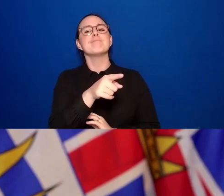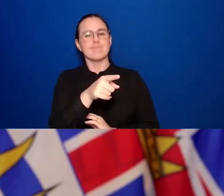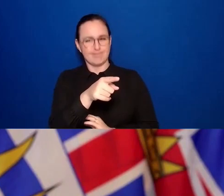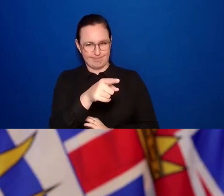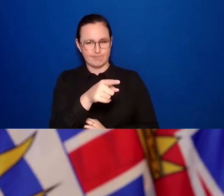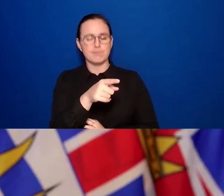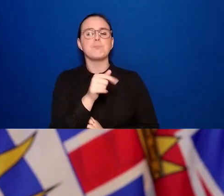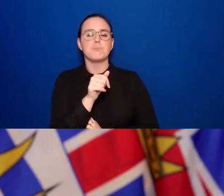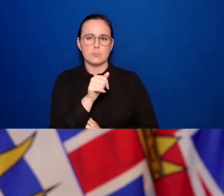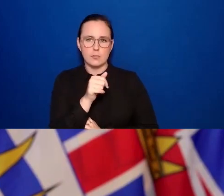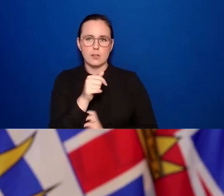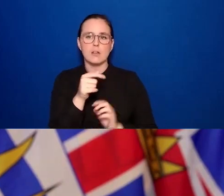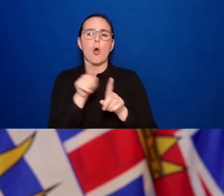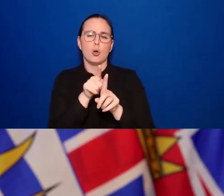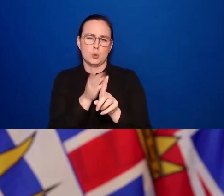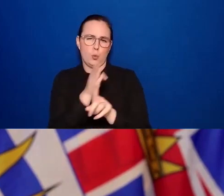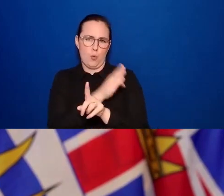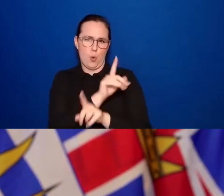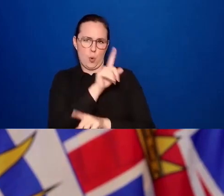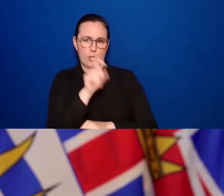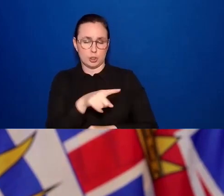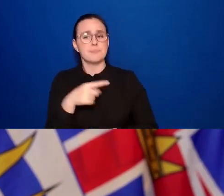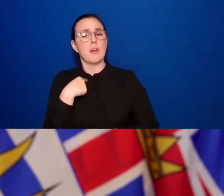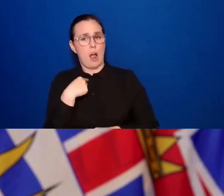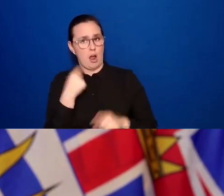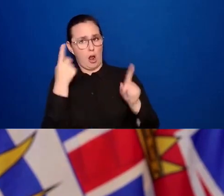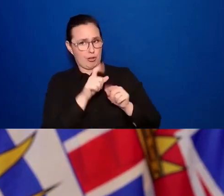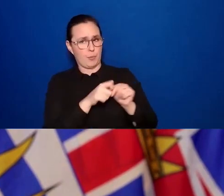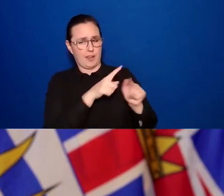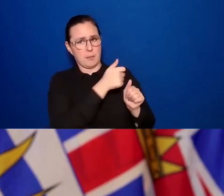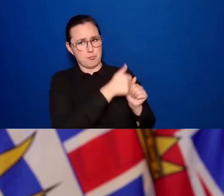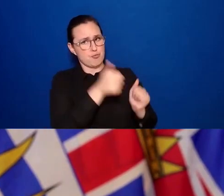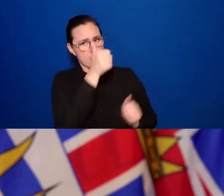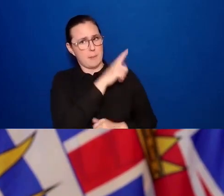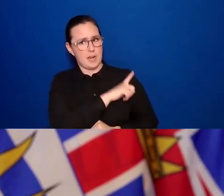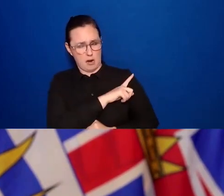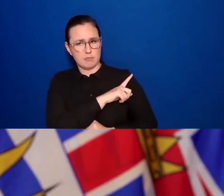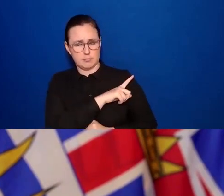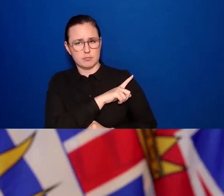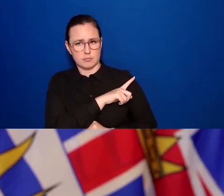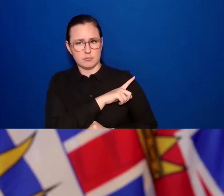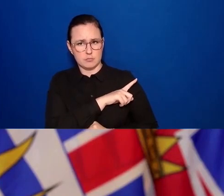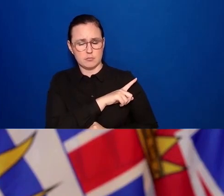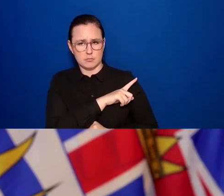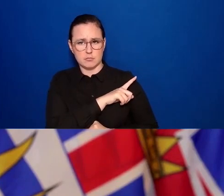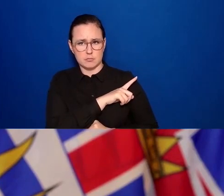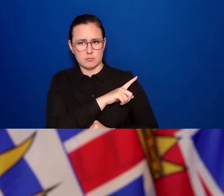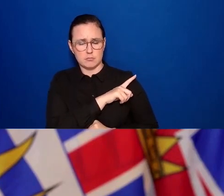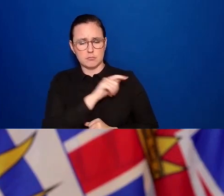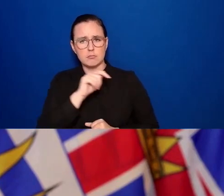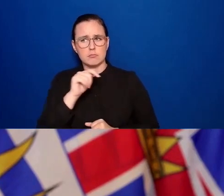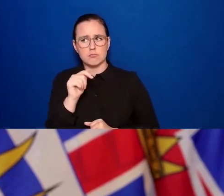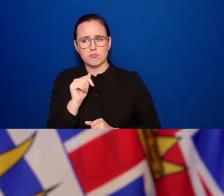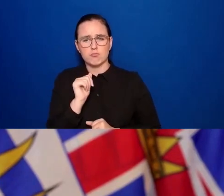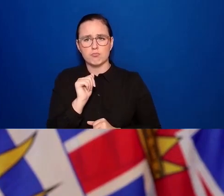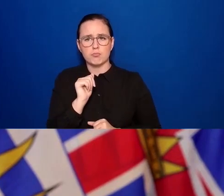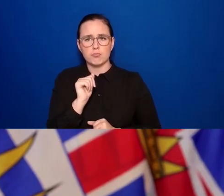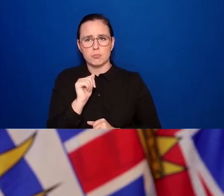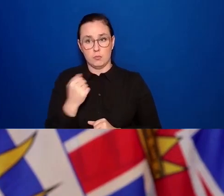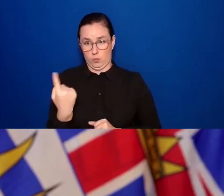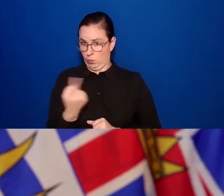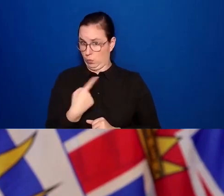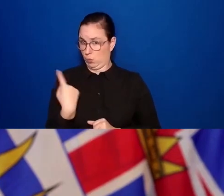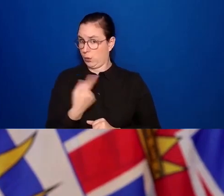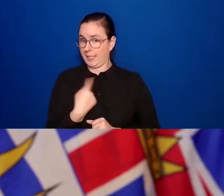with Premier Horgan. You know, we are playing the hands that were dealt with here. So yes, when we started the restart,